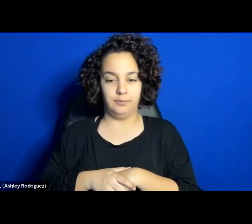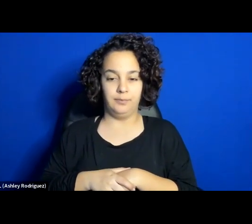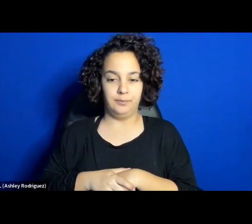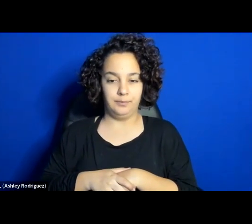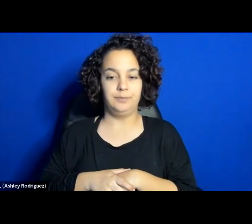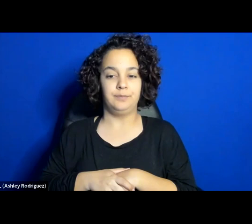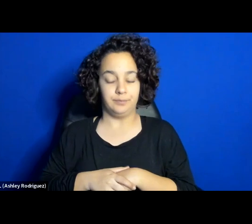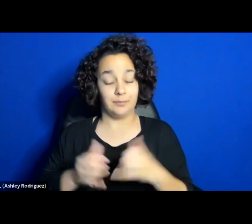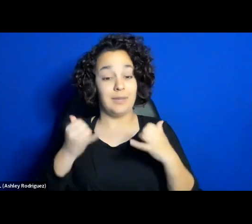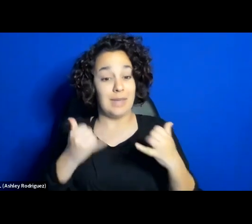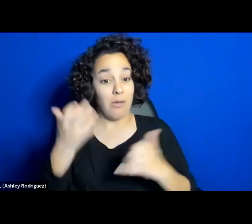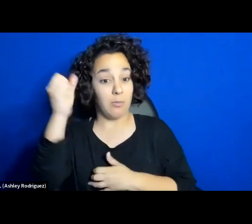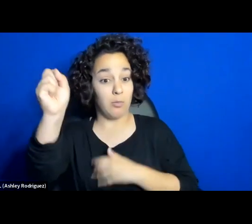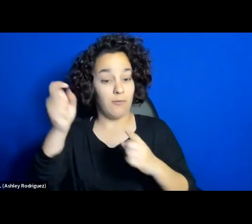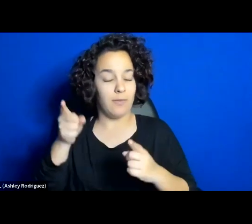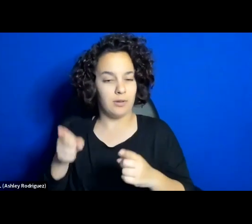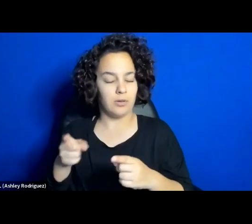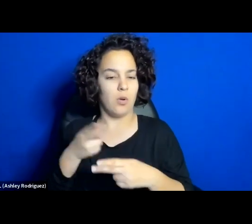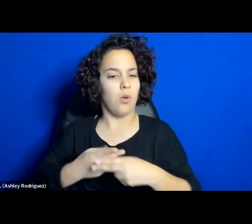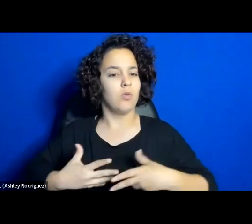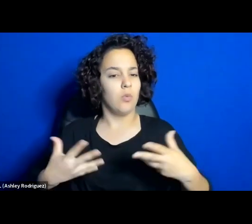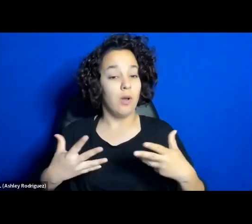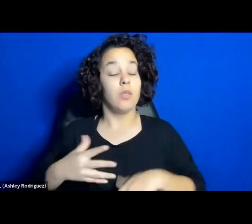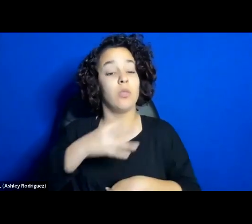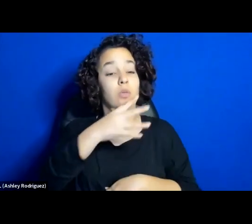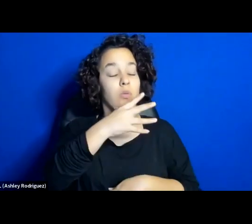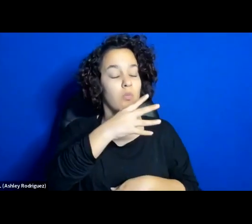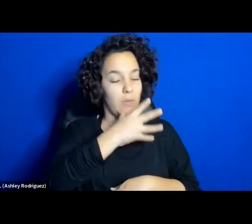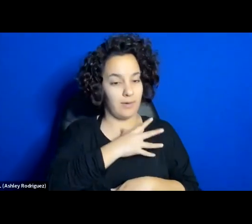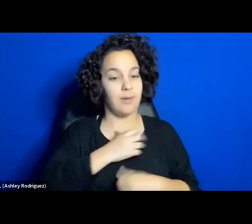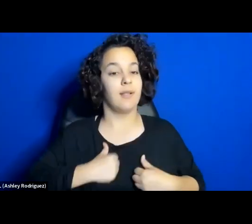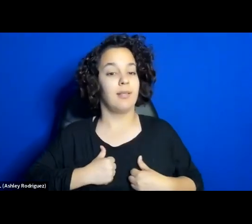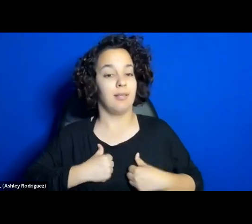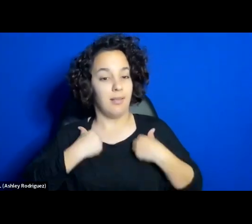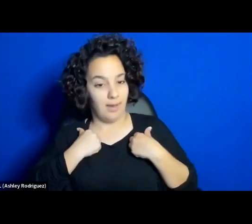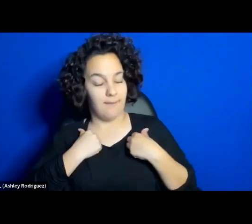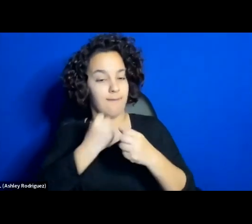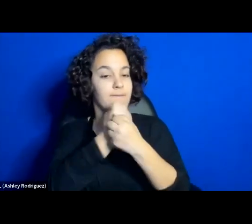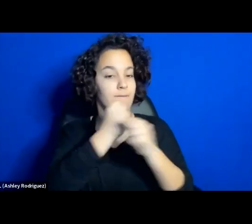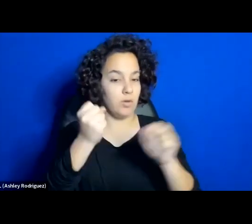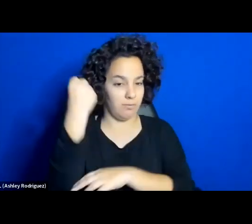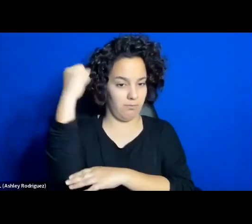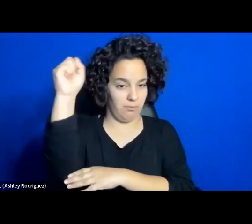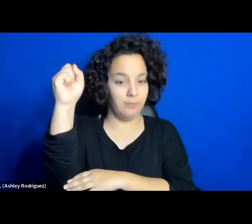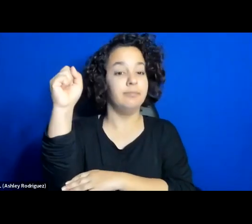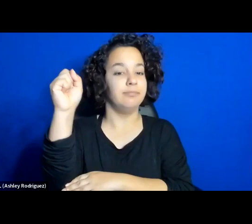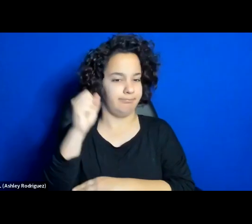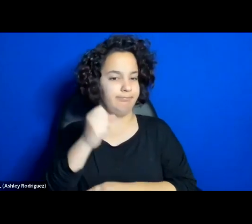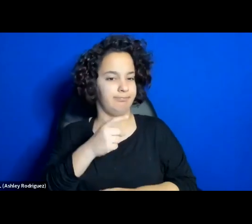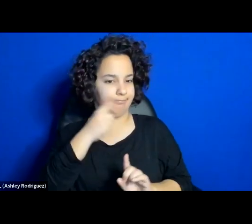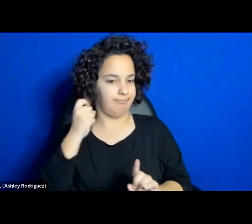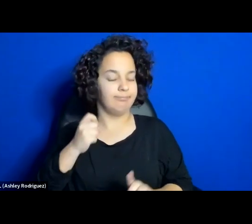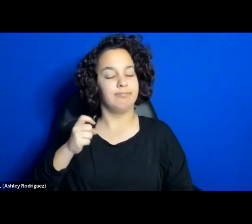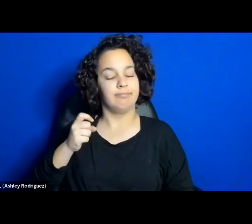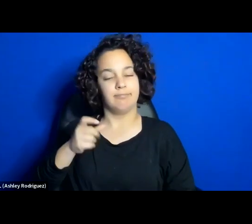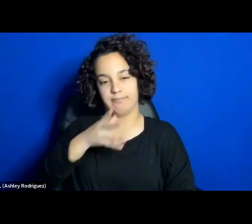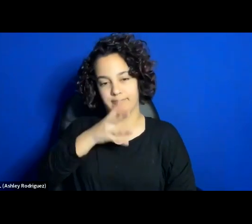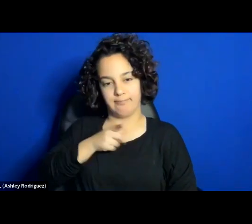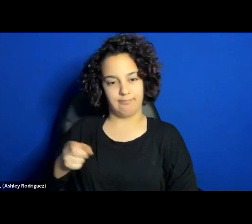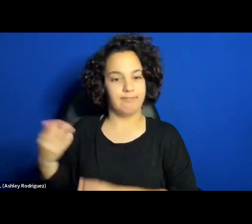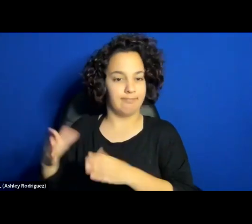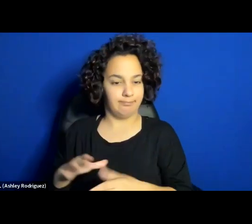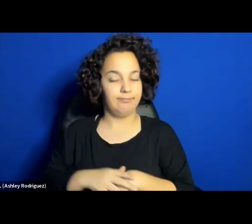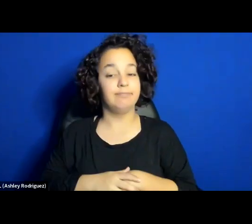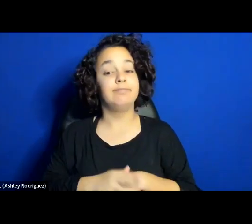movement is now known as the Woman Life Freedom Movement. Waves of protests in more than 160 cities and